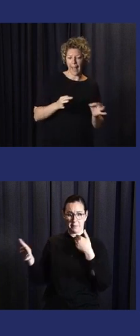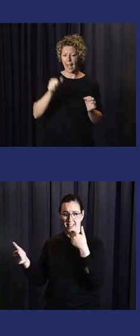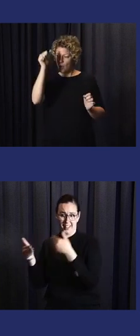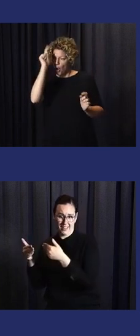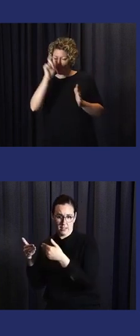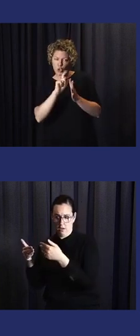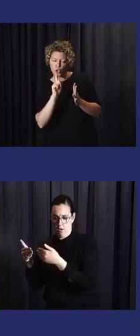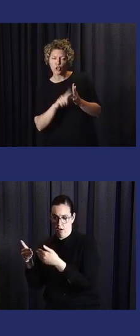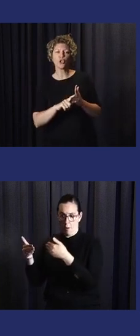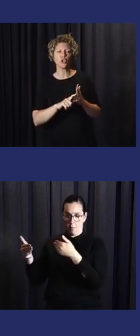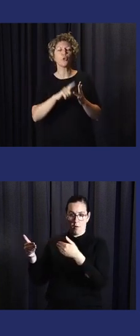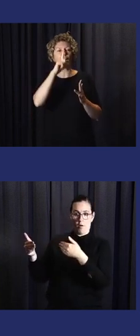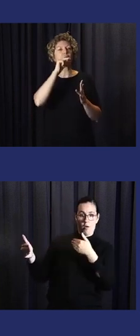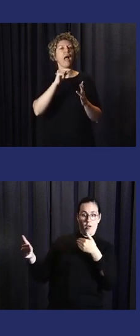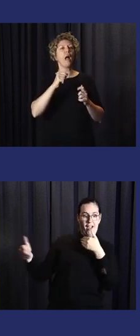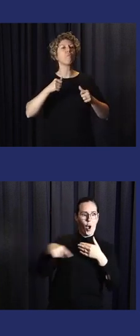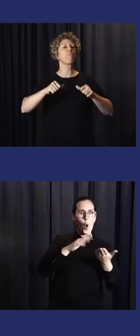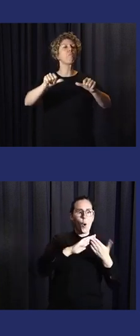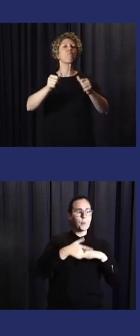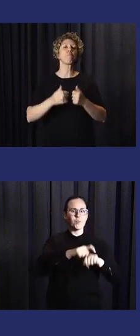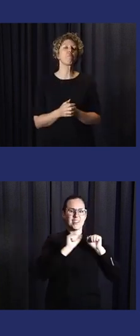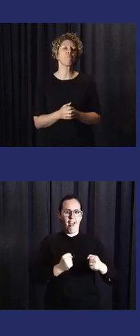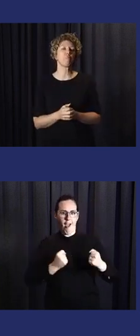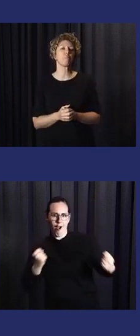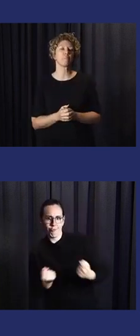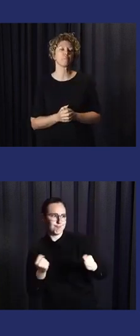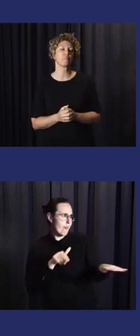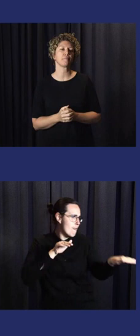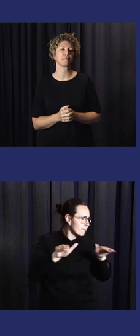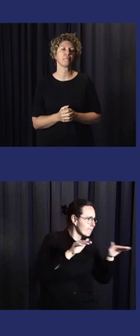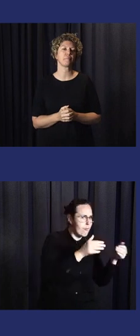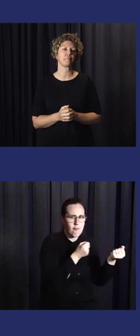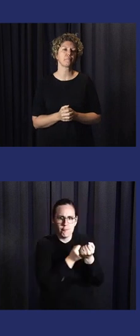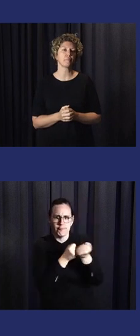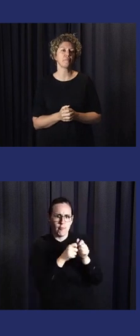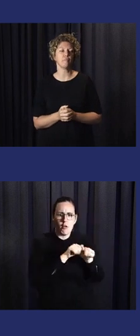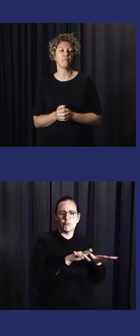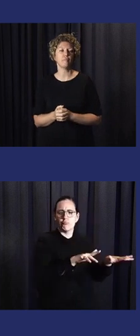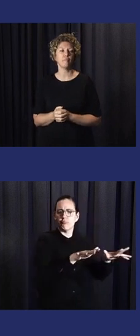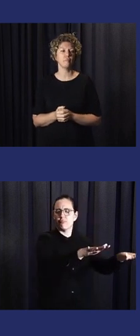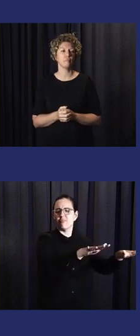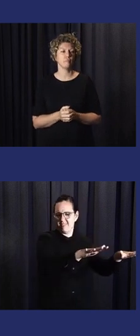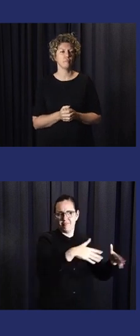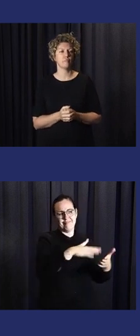lead time, then community can act more effectively. And then